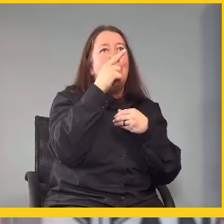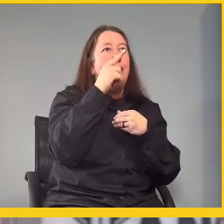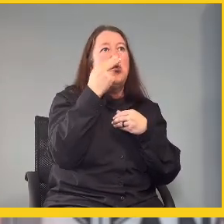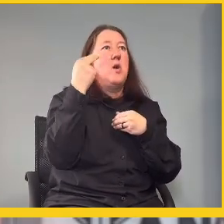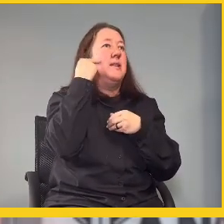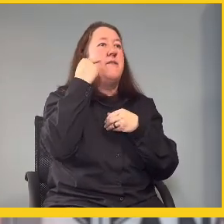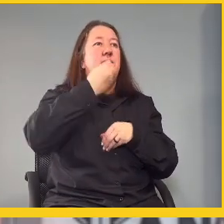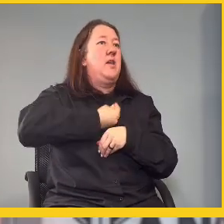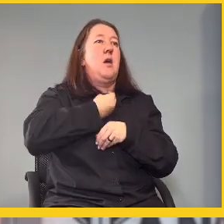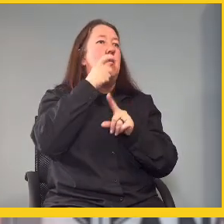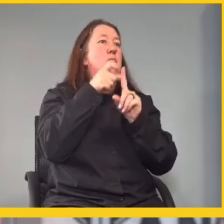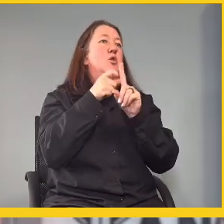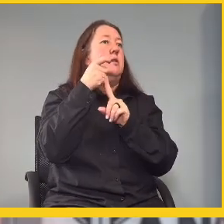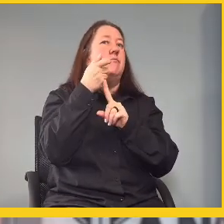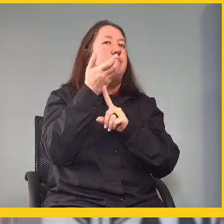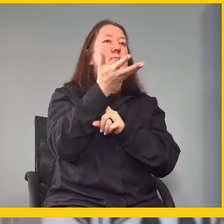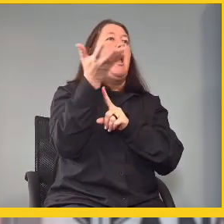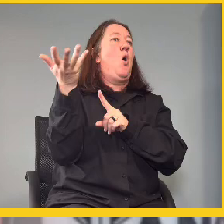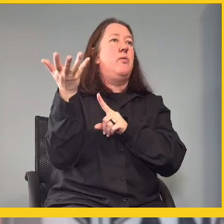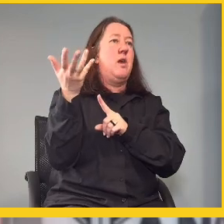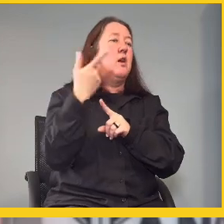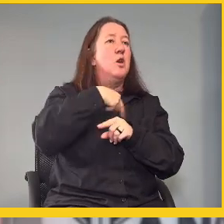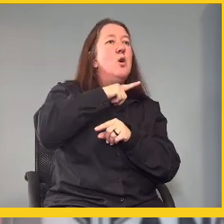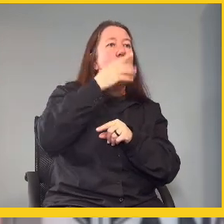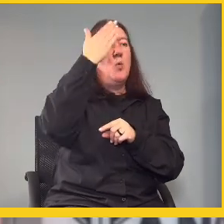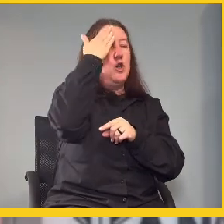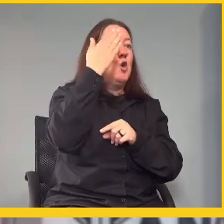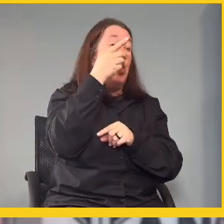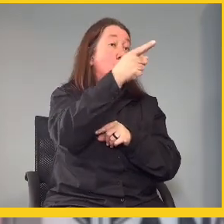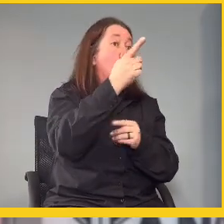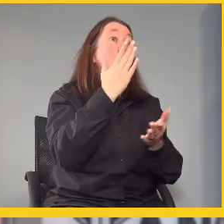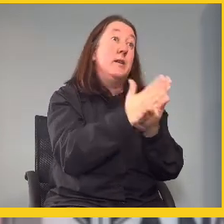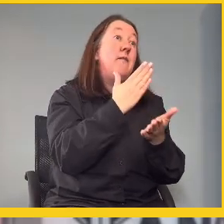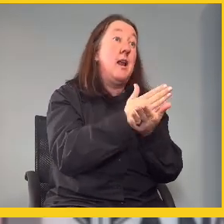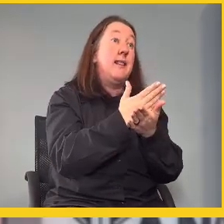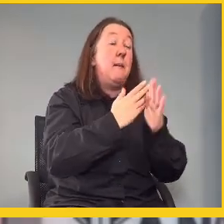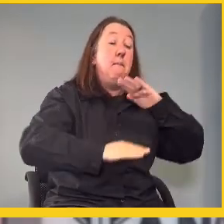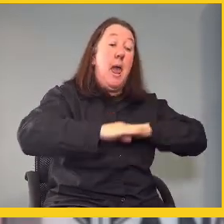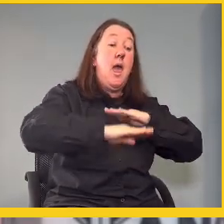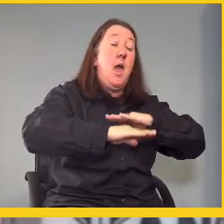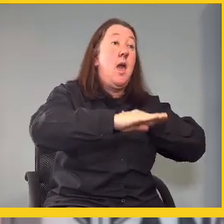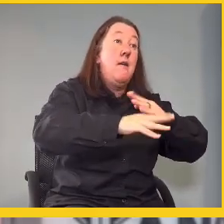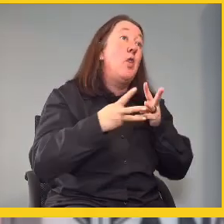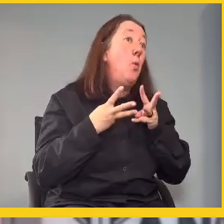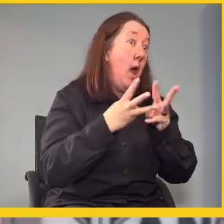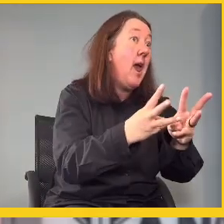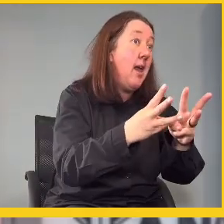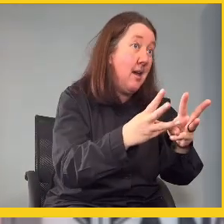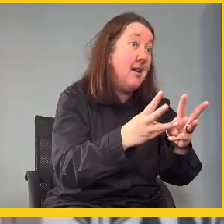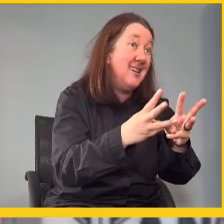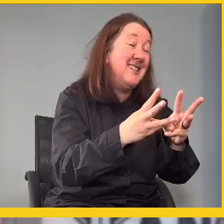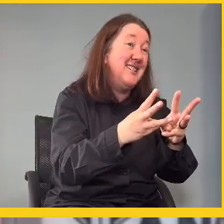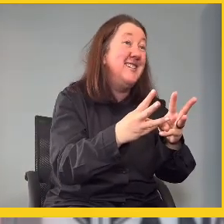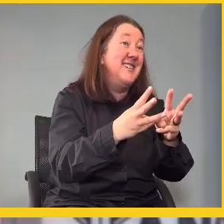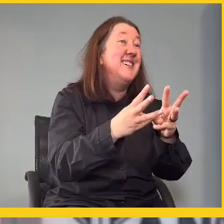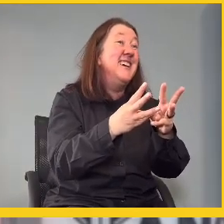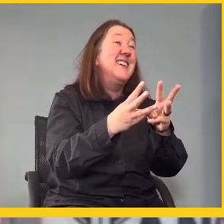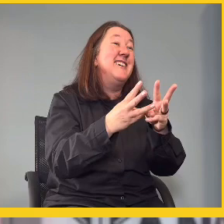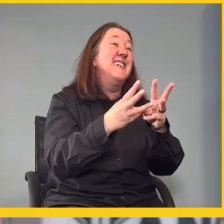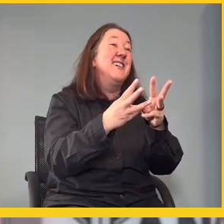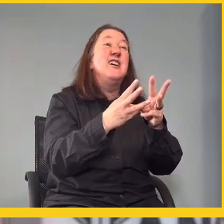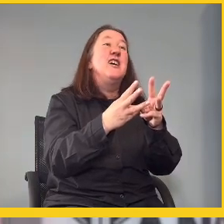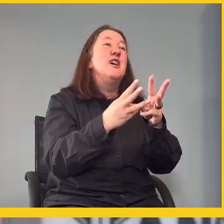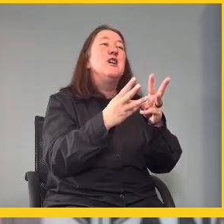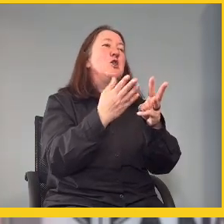young person out there, and we know that you've definitely paved the way, you know? So that's how it's saying,